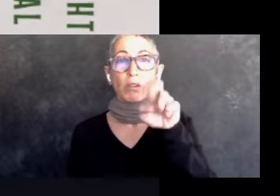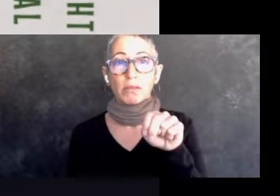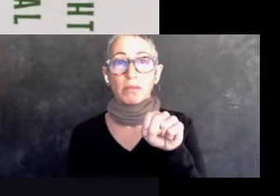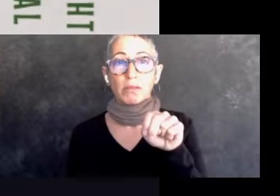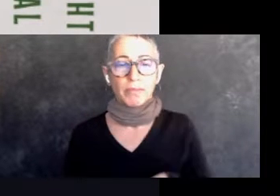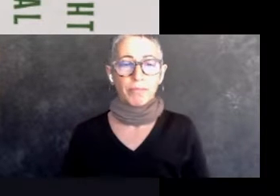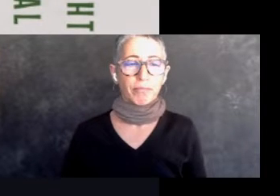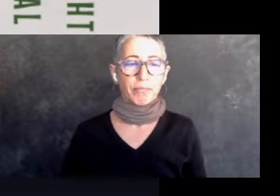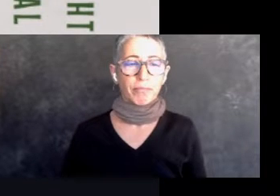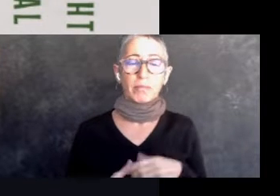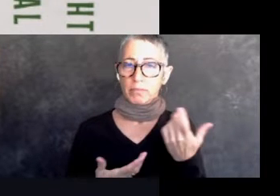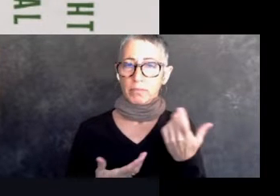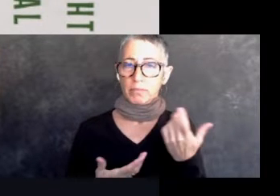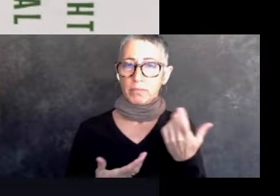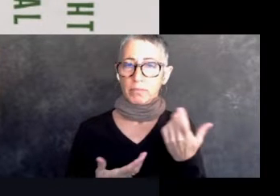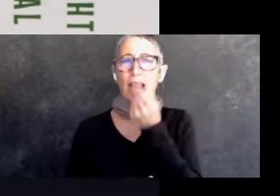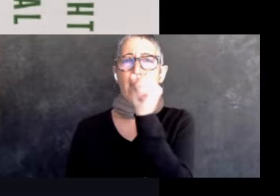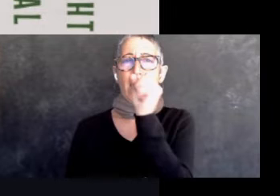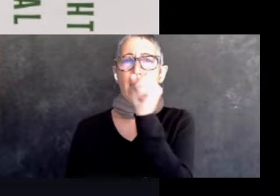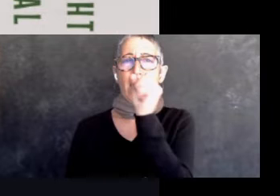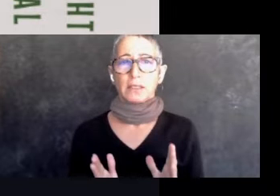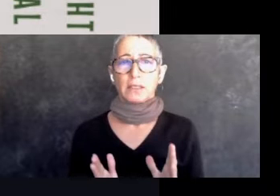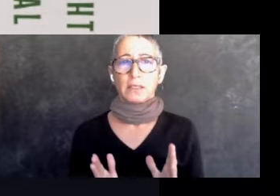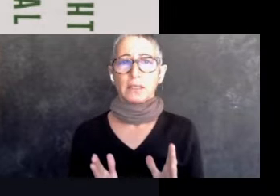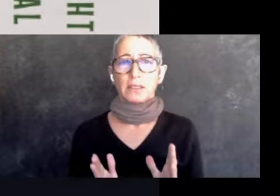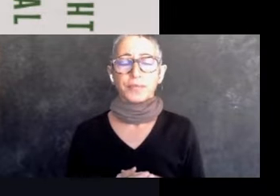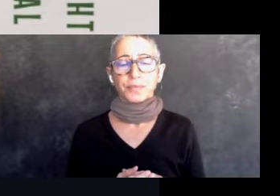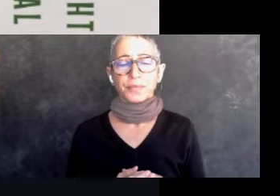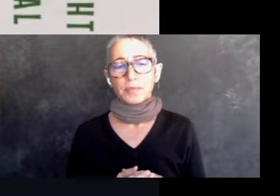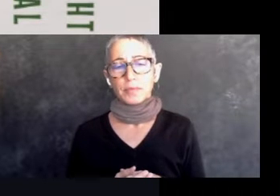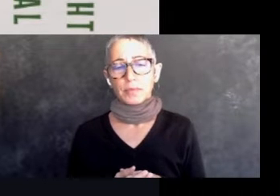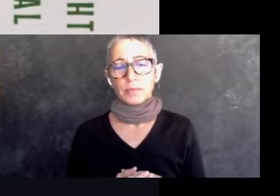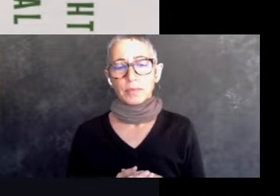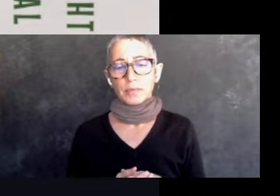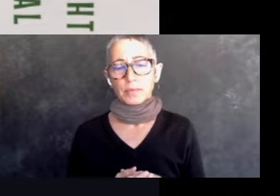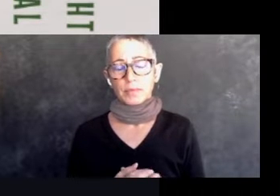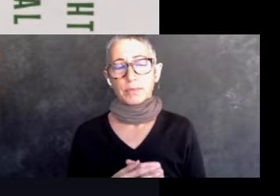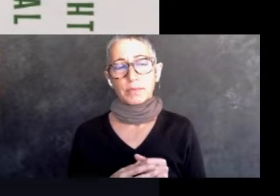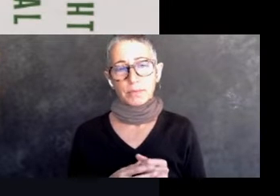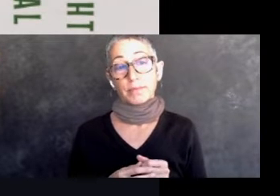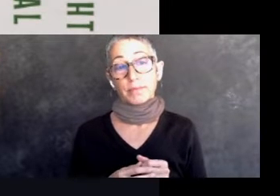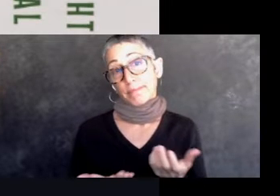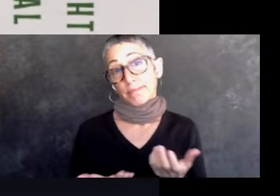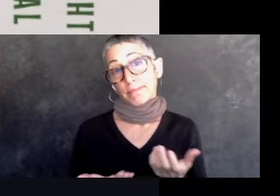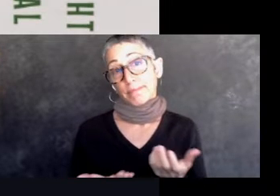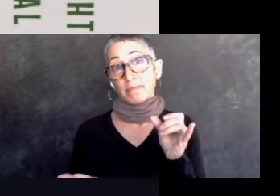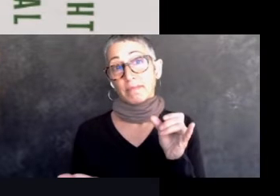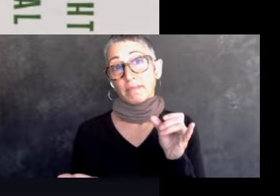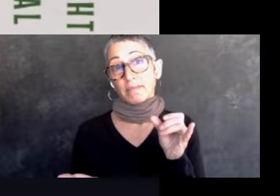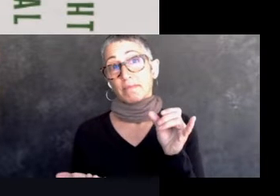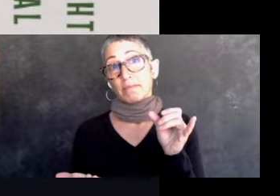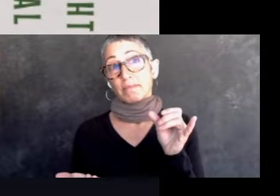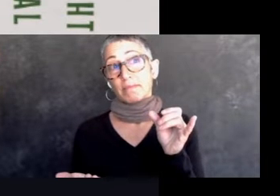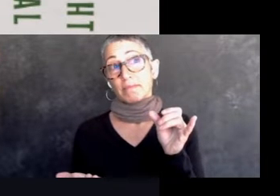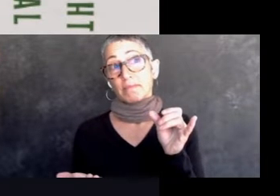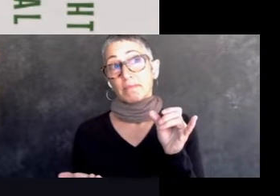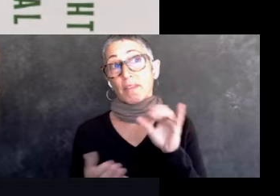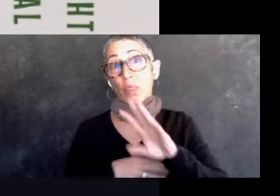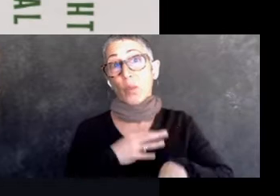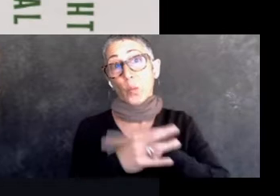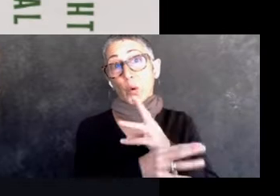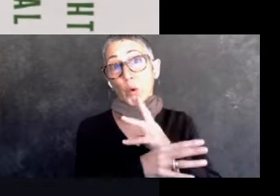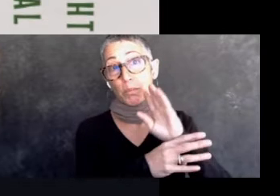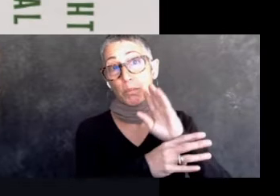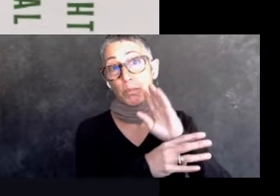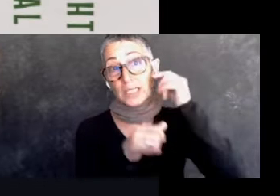become activists, uh, because that's the way that the world has, has set us up. And,